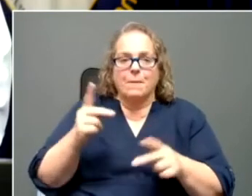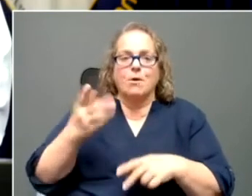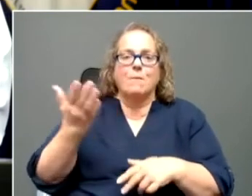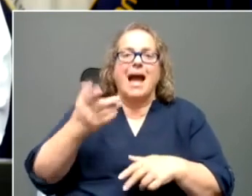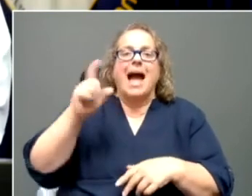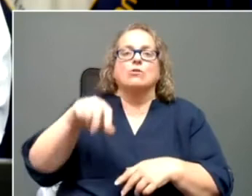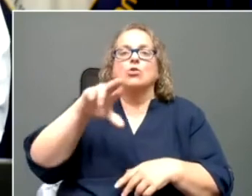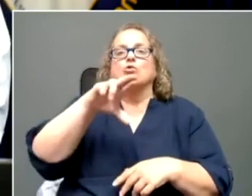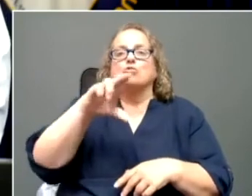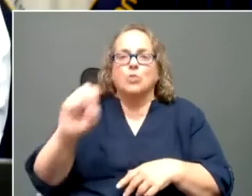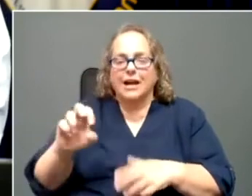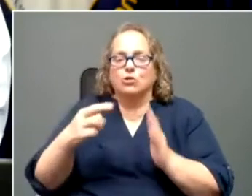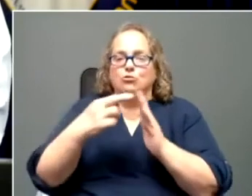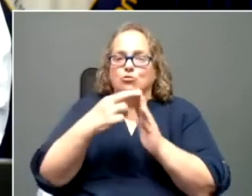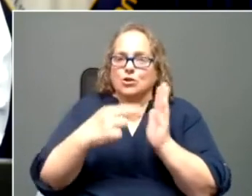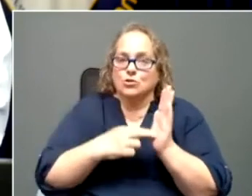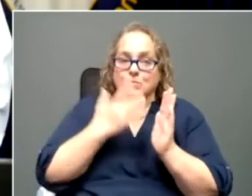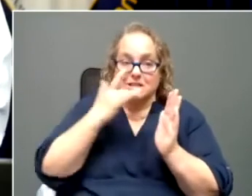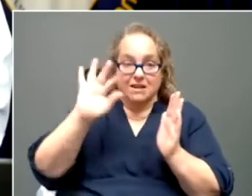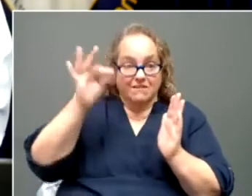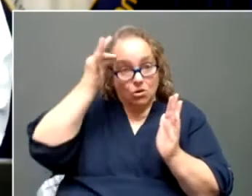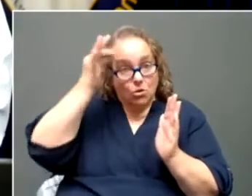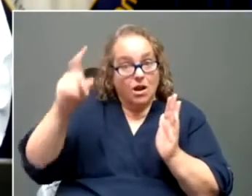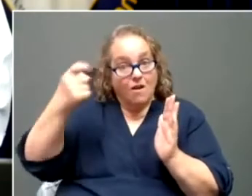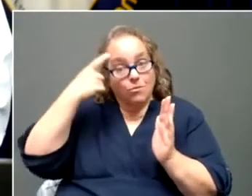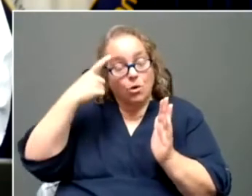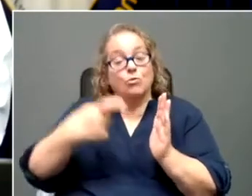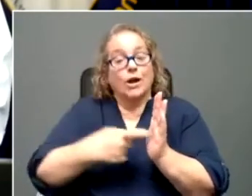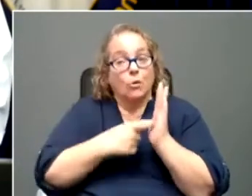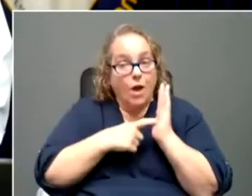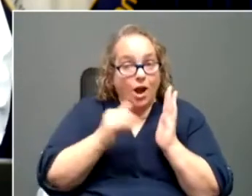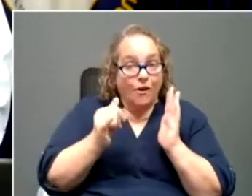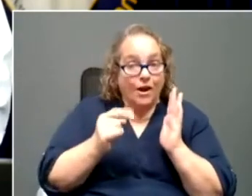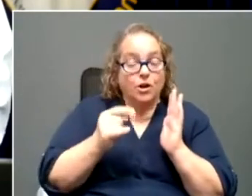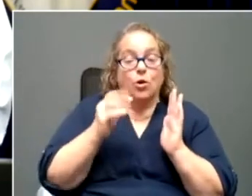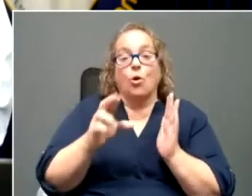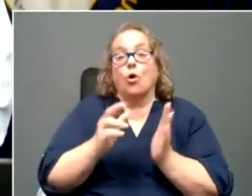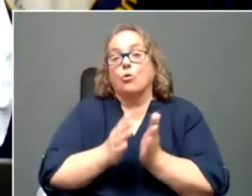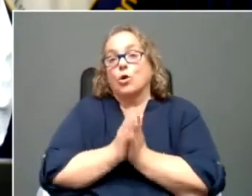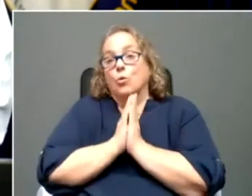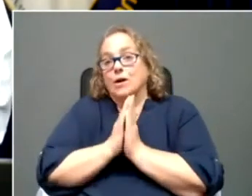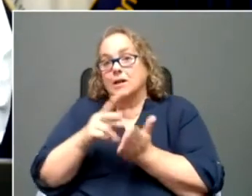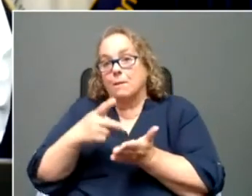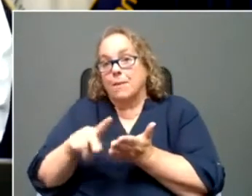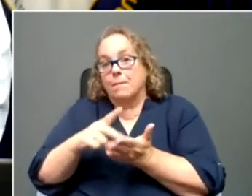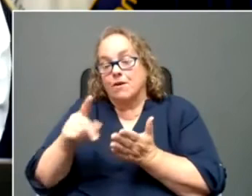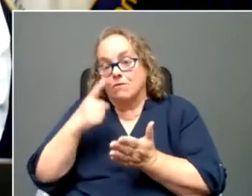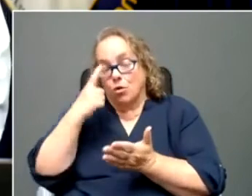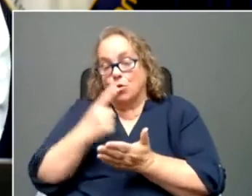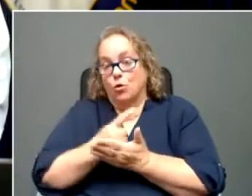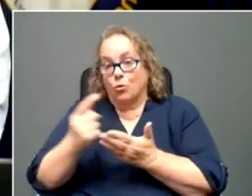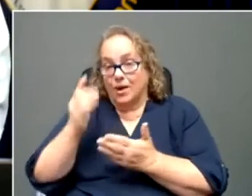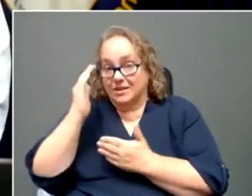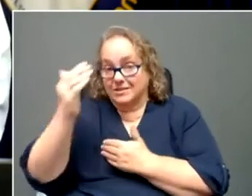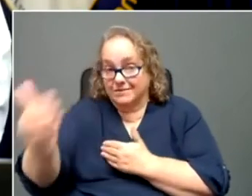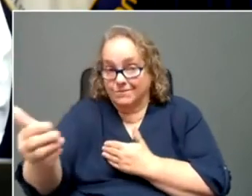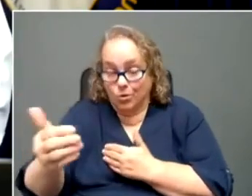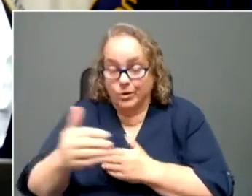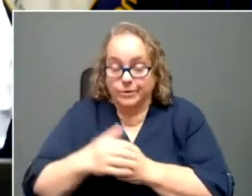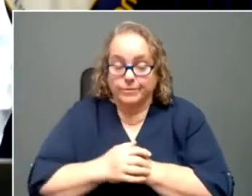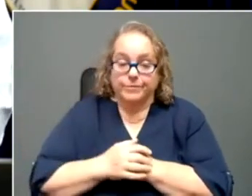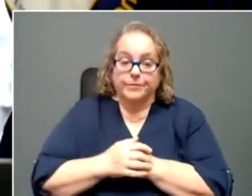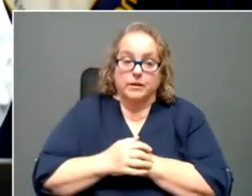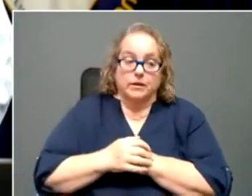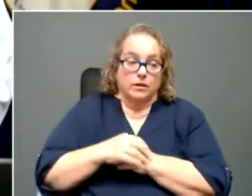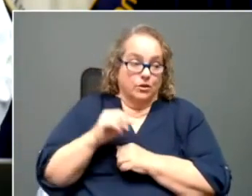-register because the federal government requires that and or request, uh, payments for the weeks going forward. Uh, there could be,